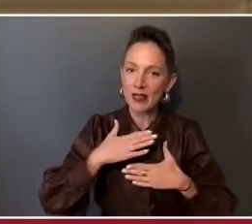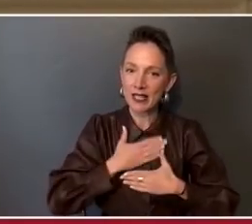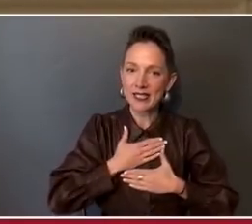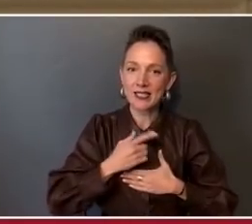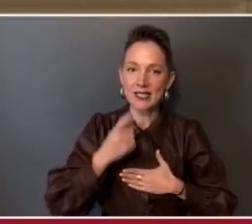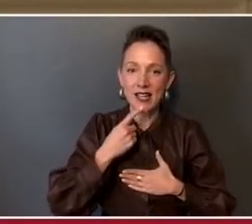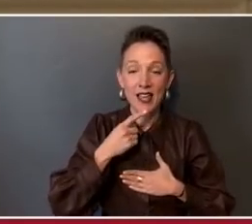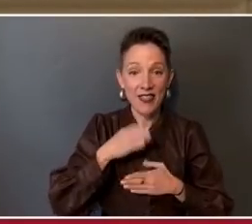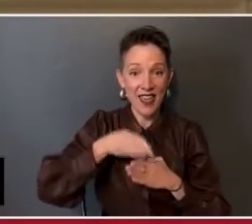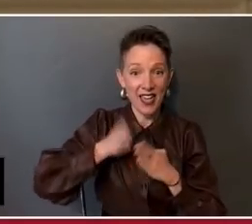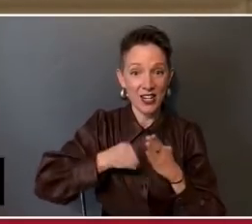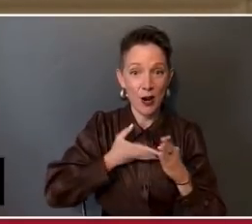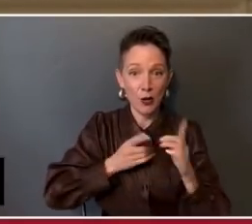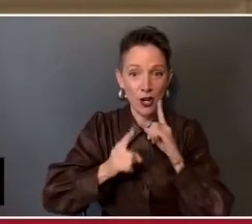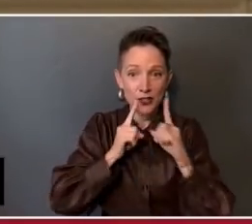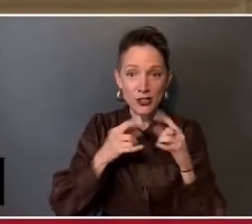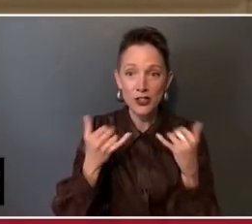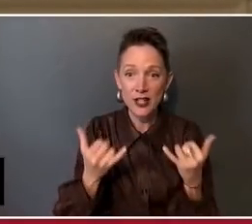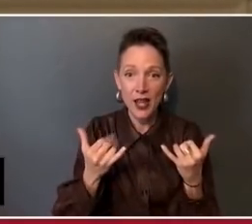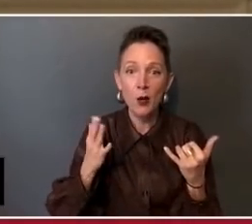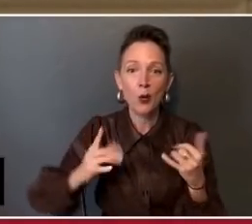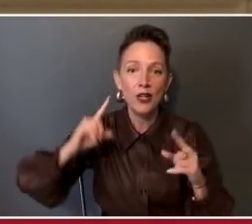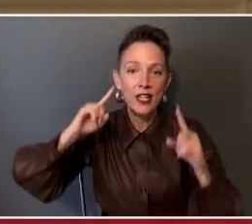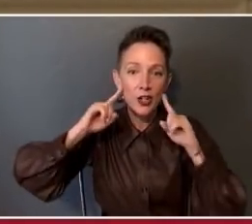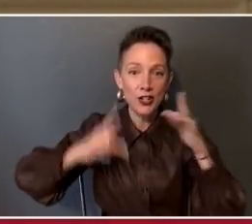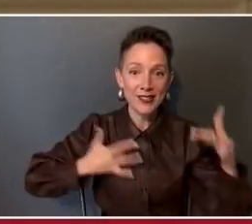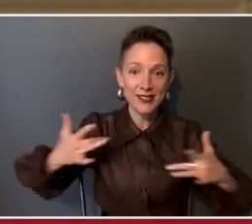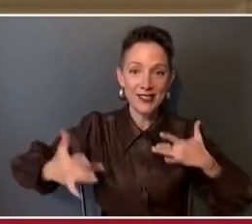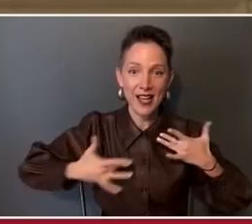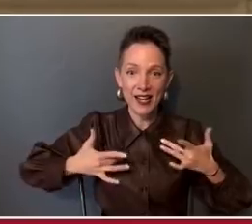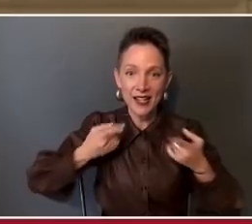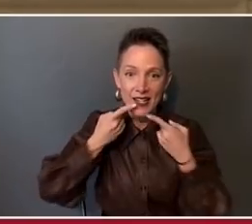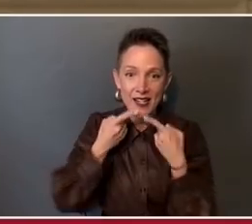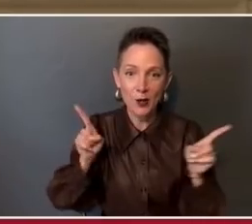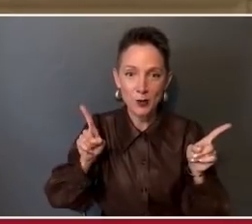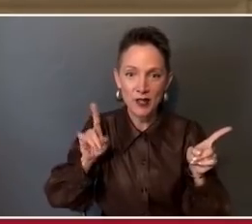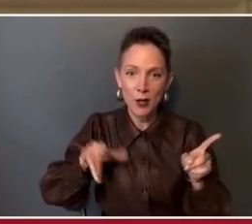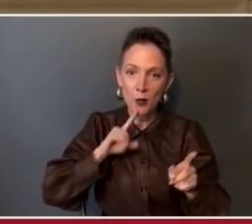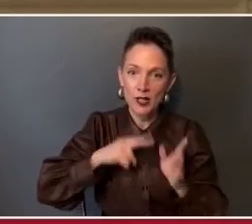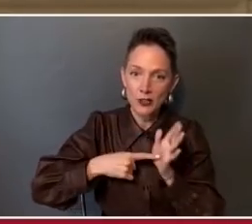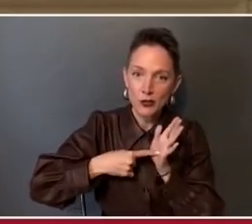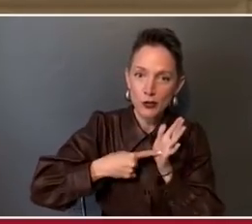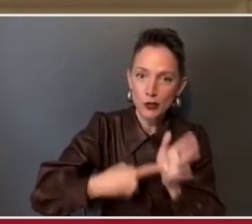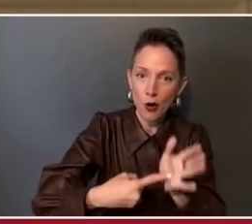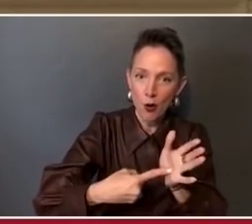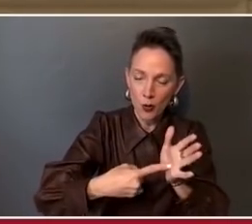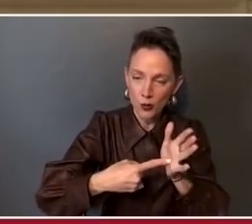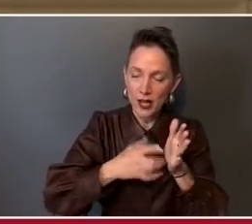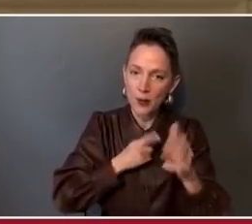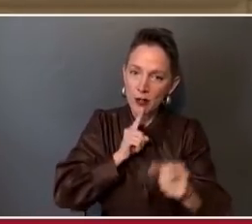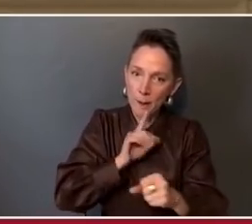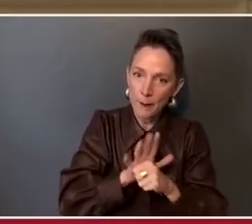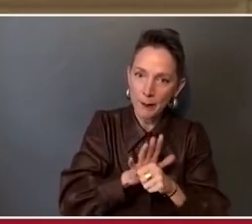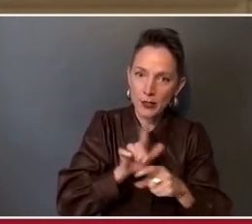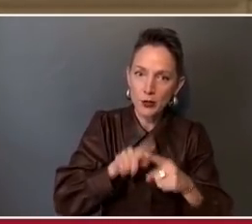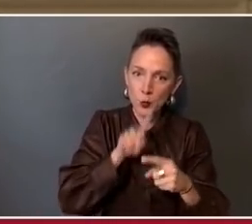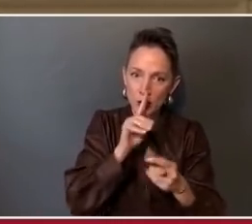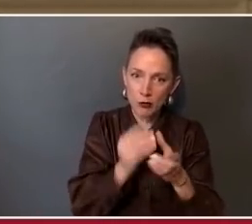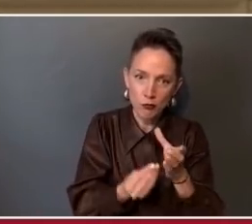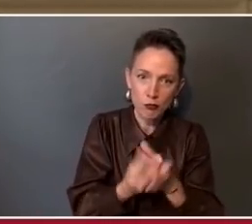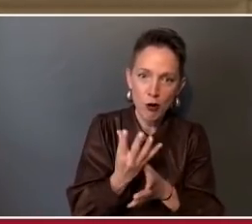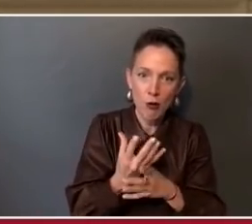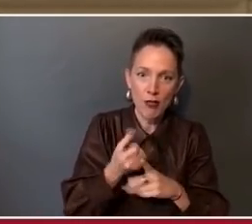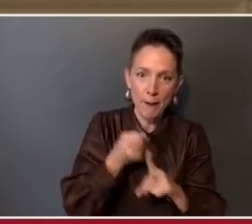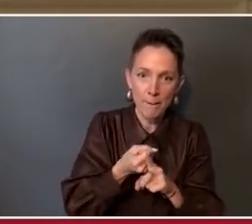of today's conversation you will hear a very exciting announcement that underscores a profound commitment to grow the impact of our school and the center.